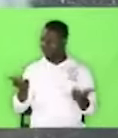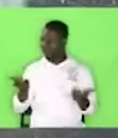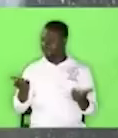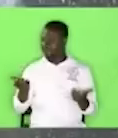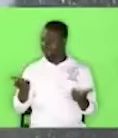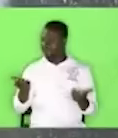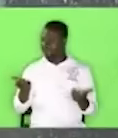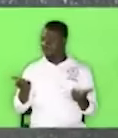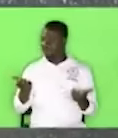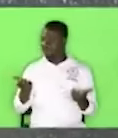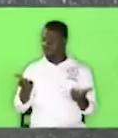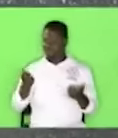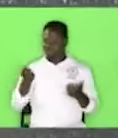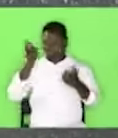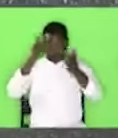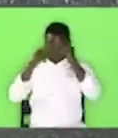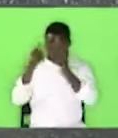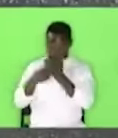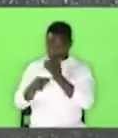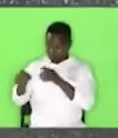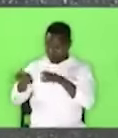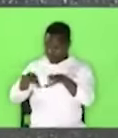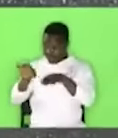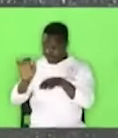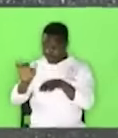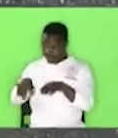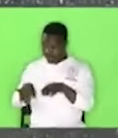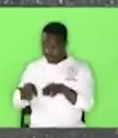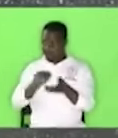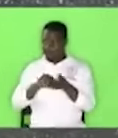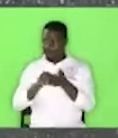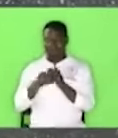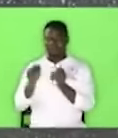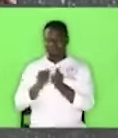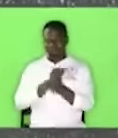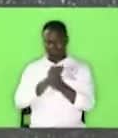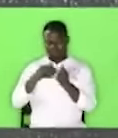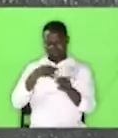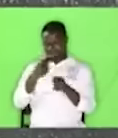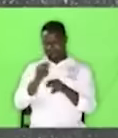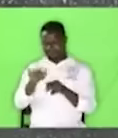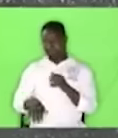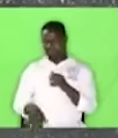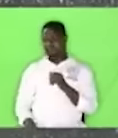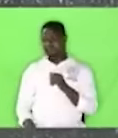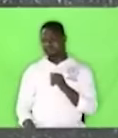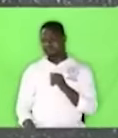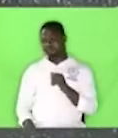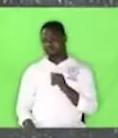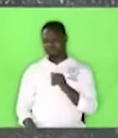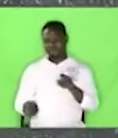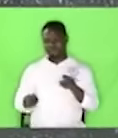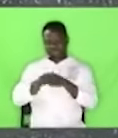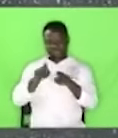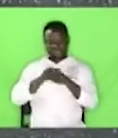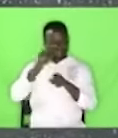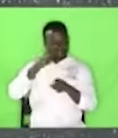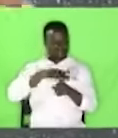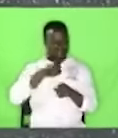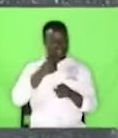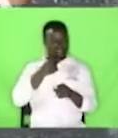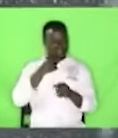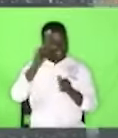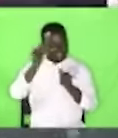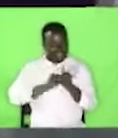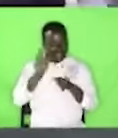because what you are doing is effectively destroying my name. Just like the lady said, every day we